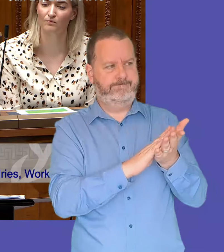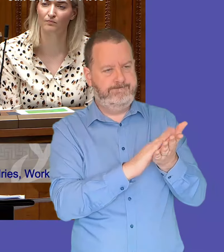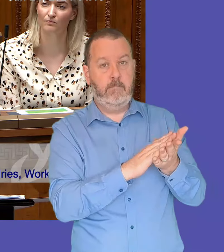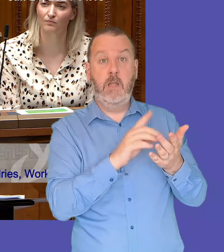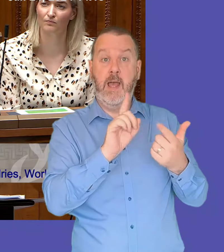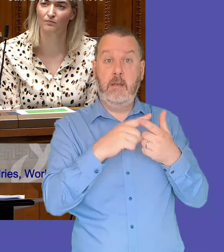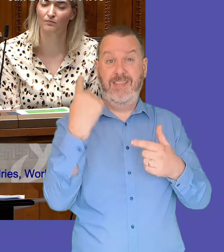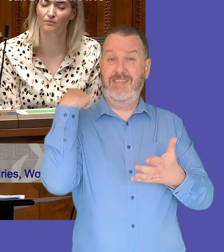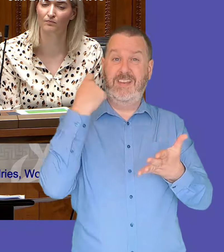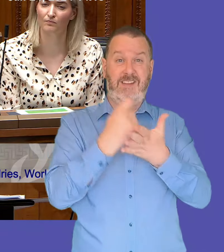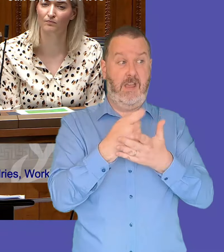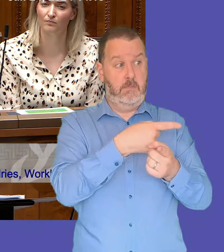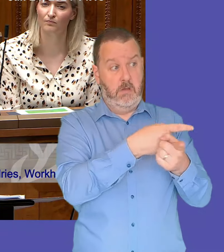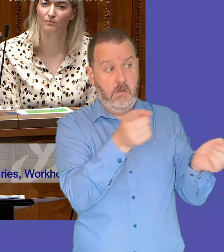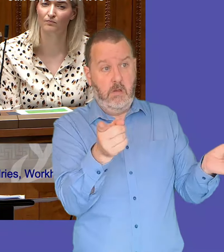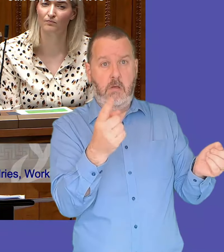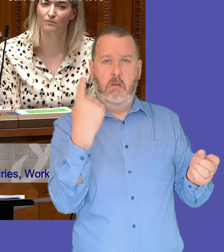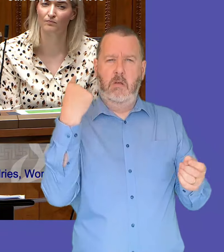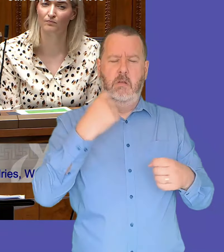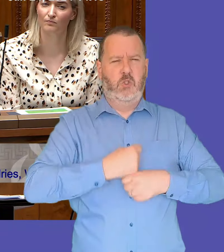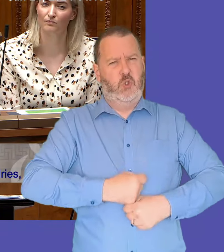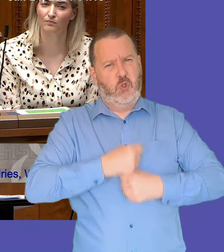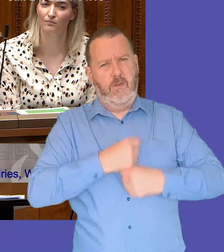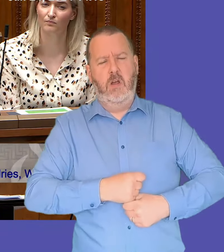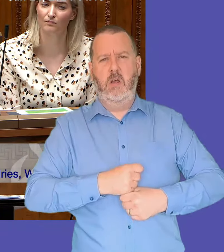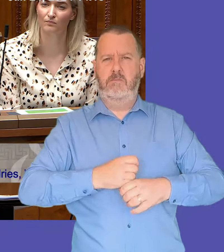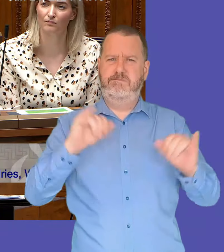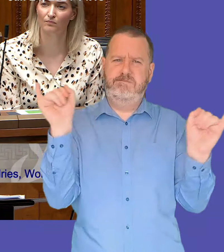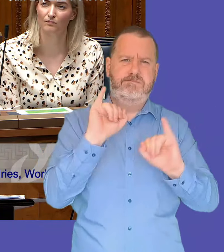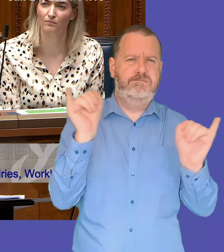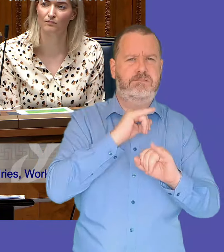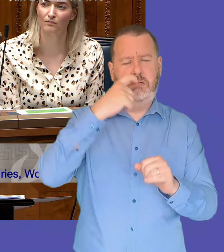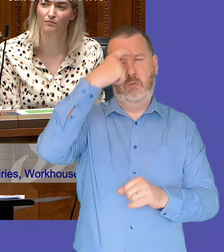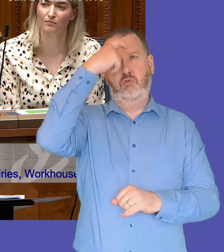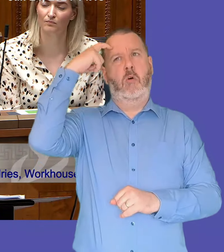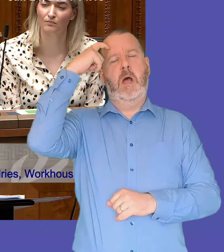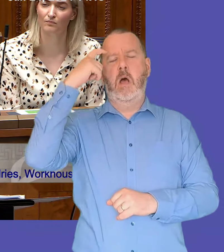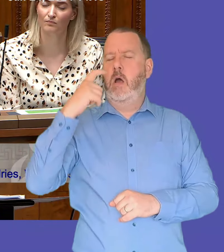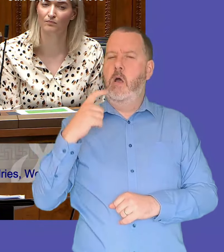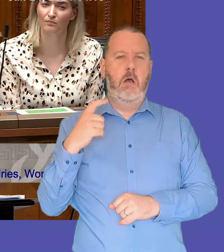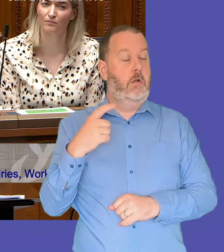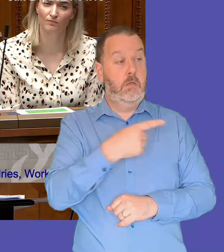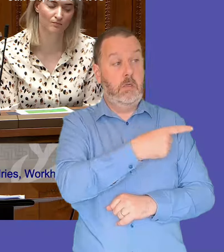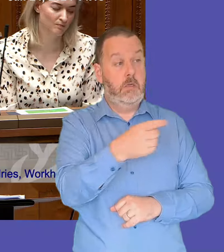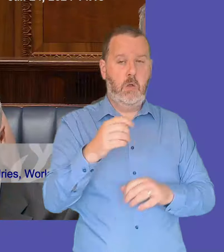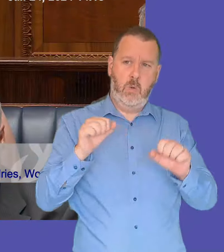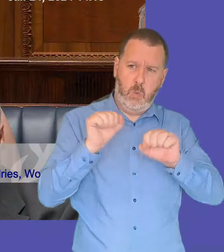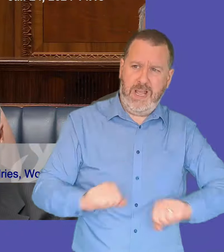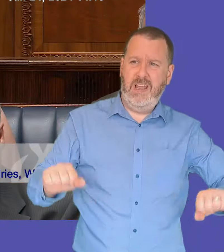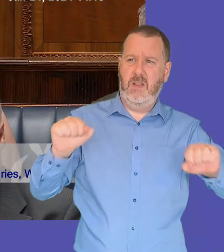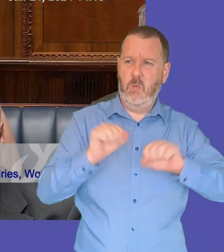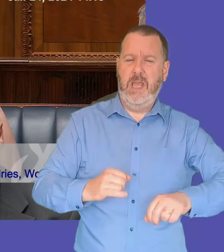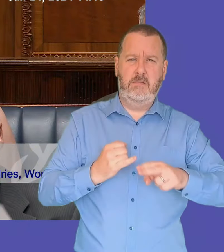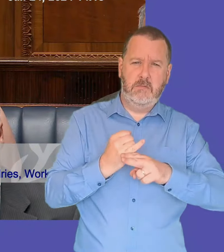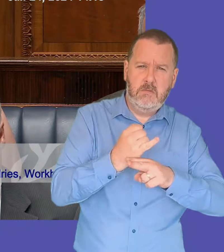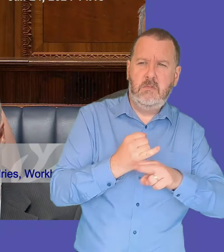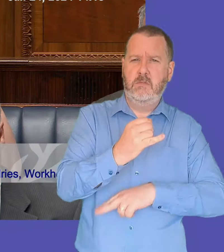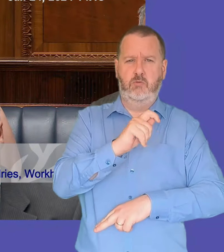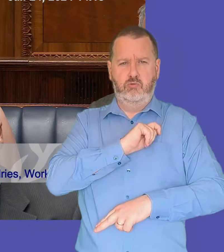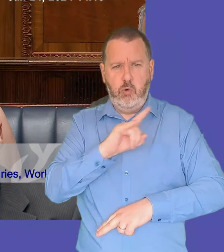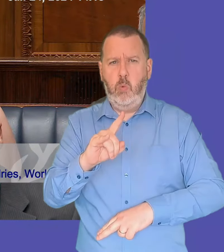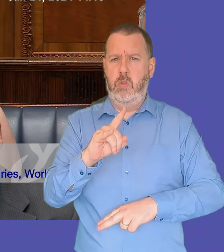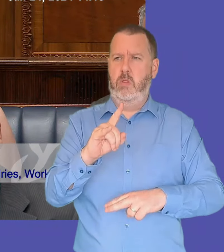um everyone endured um was traumatic um was terrible and you've waited far too long to get access to truth and accountability